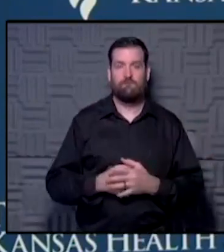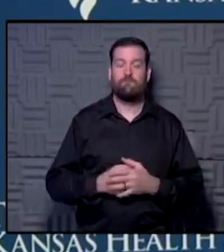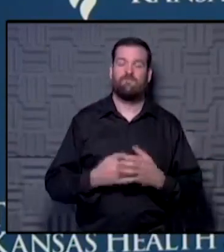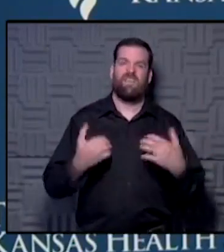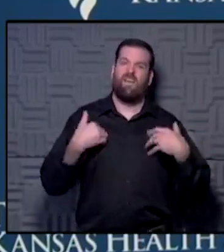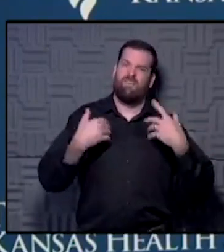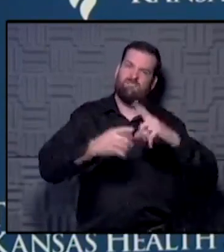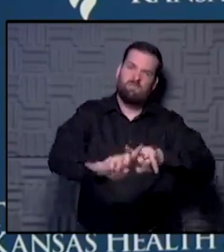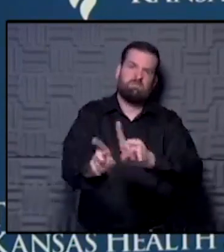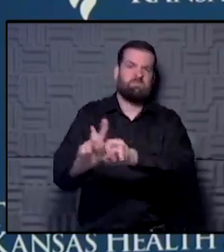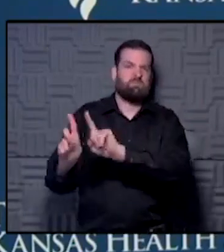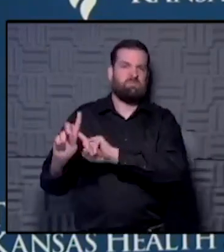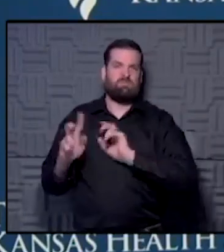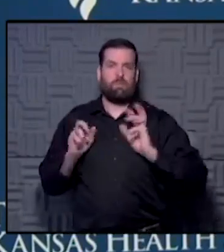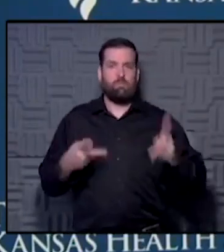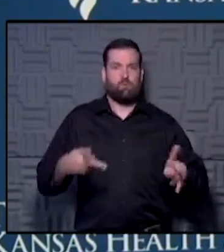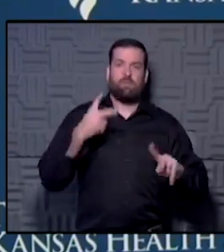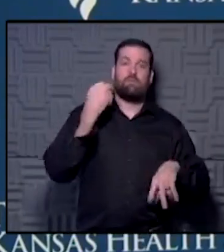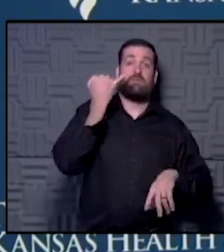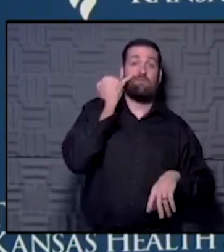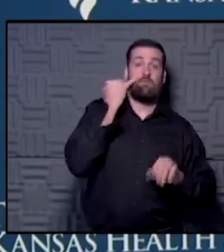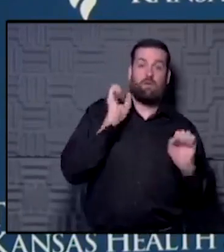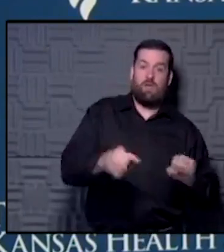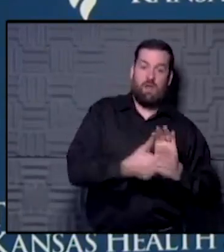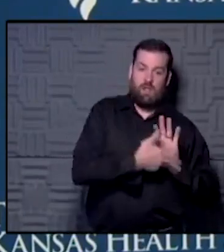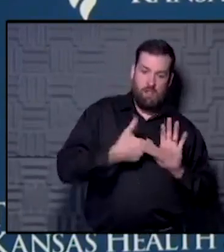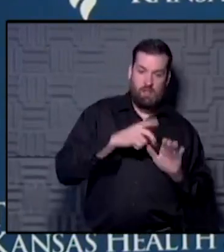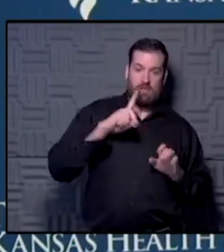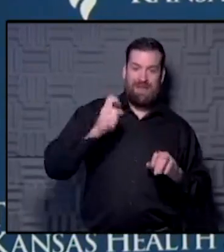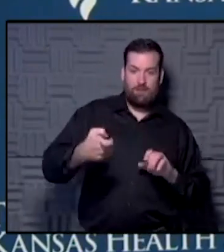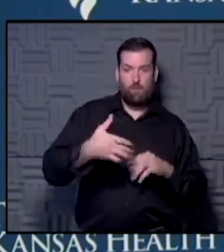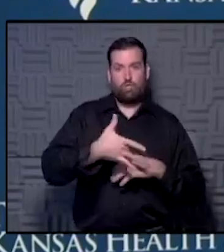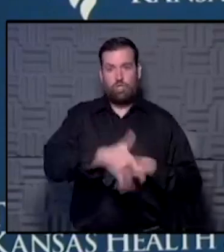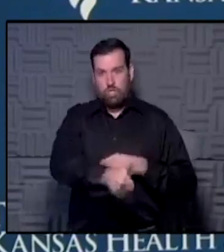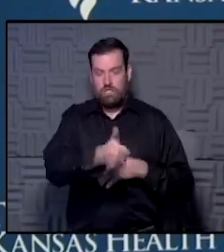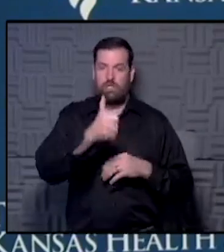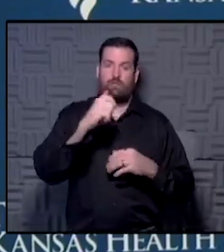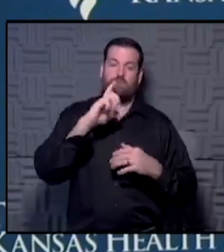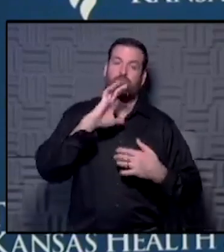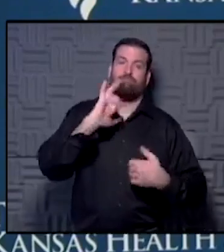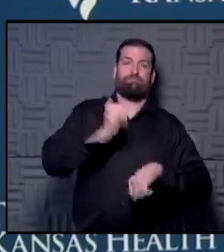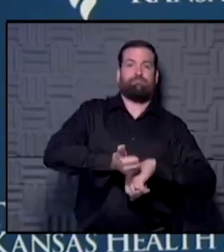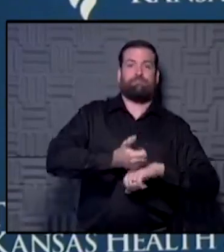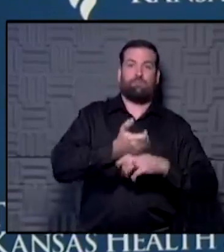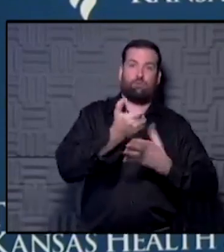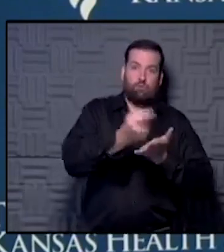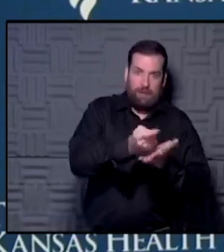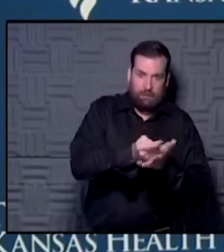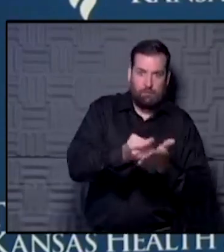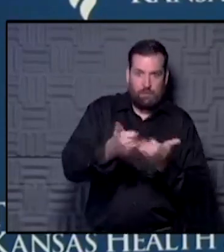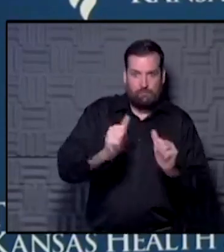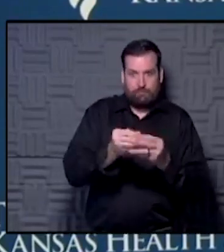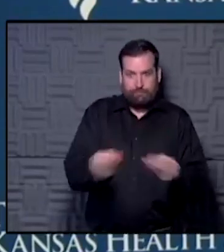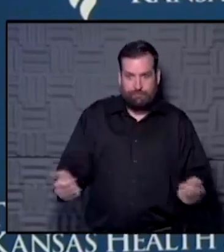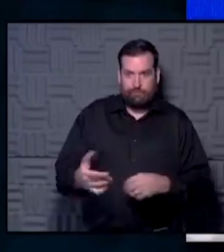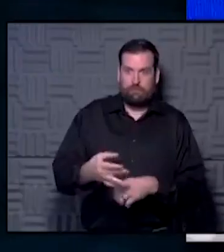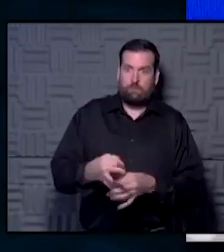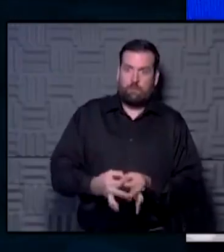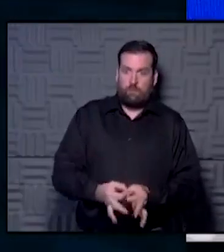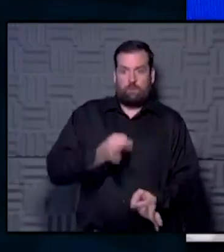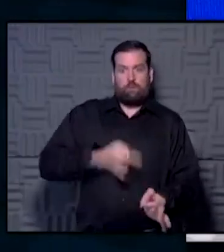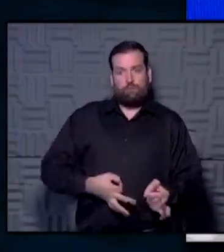more opportunities if we can diagnose those early and implement treatment early to improve your survival, just like what Dr. Chen is talking about.